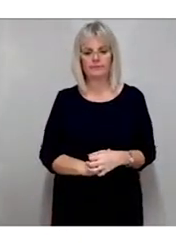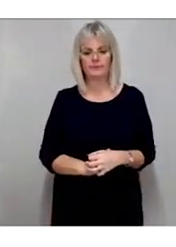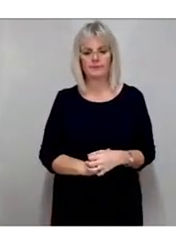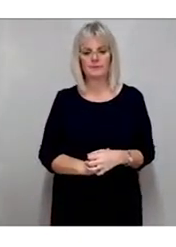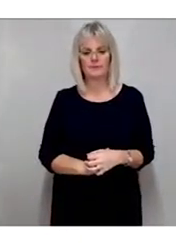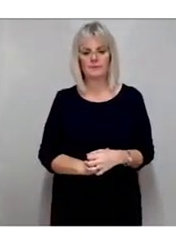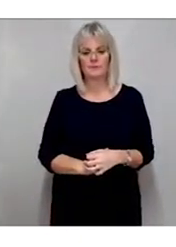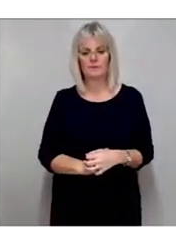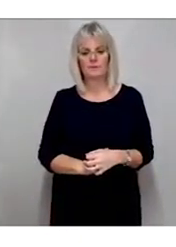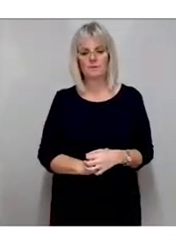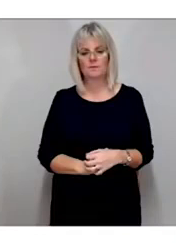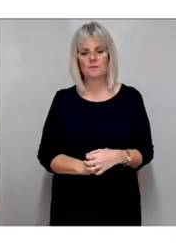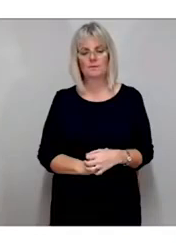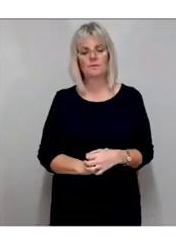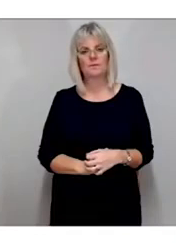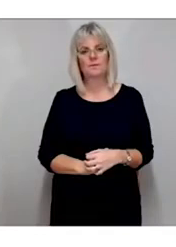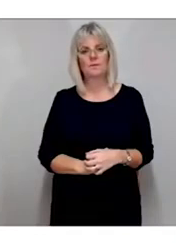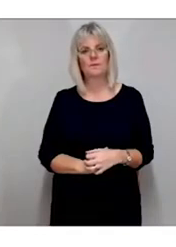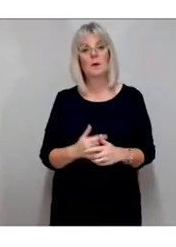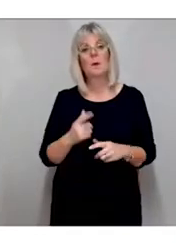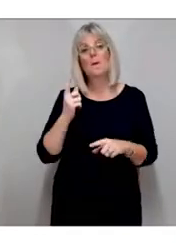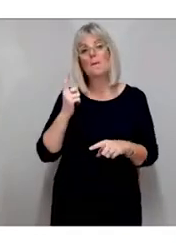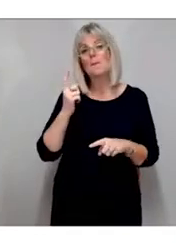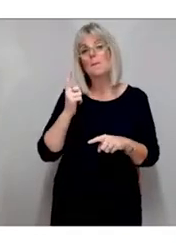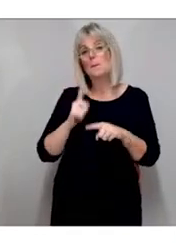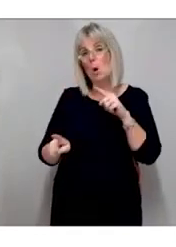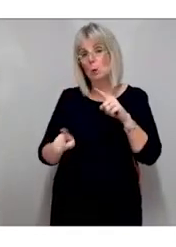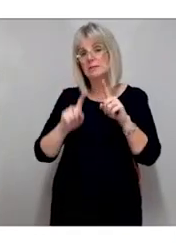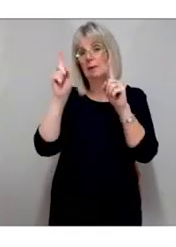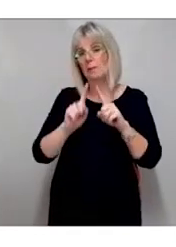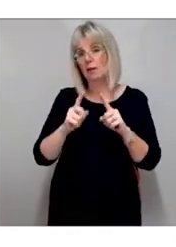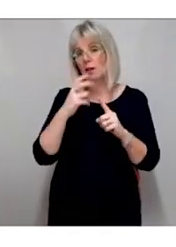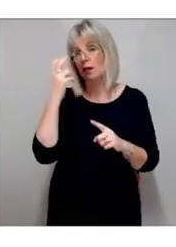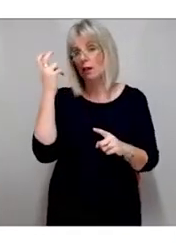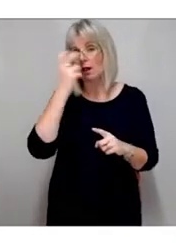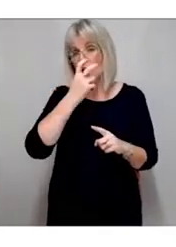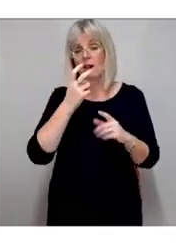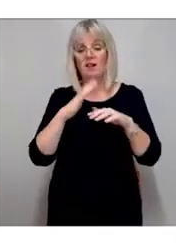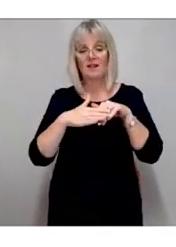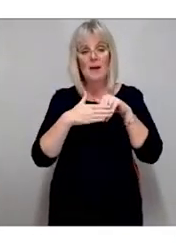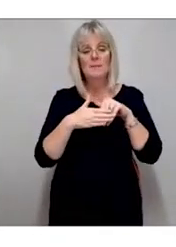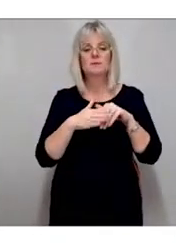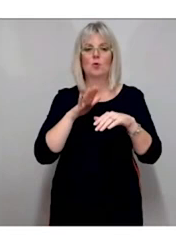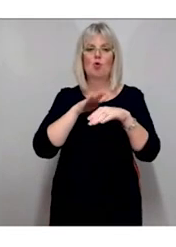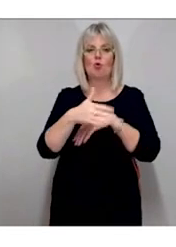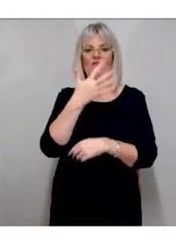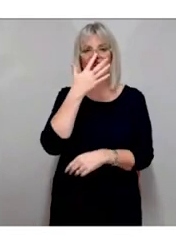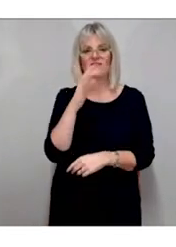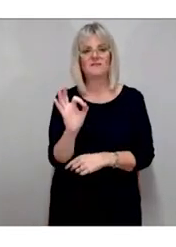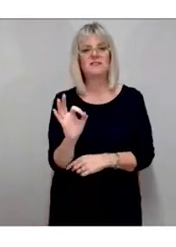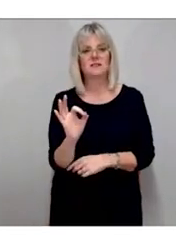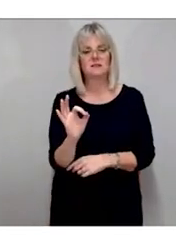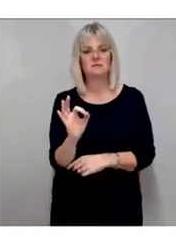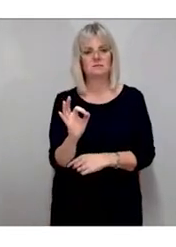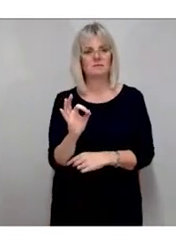Most people with vision impairment are over the age of 50 years, and as global demographics change, so do the number of